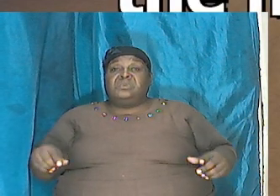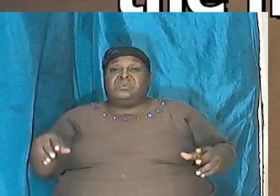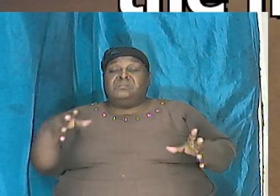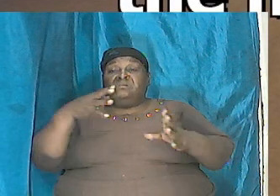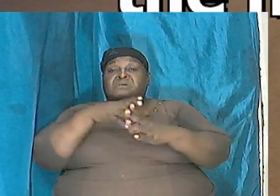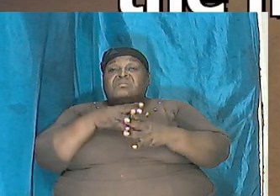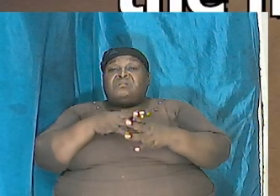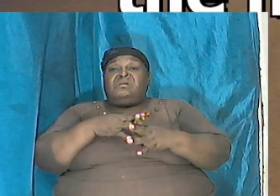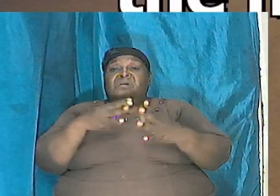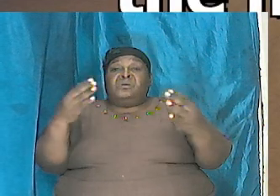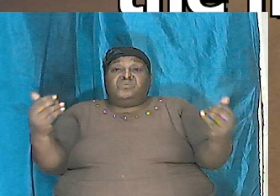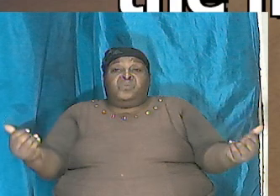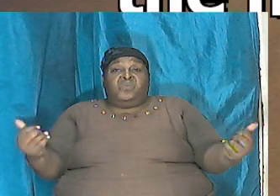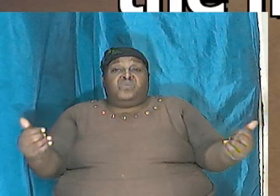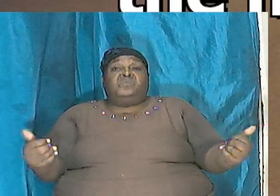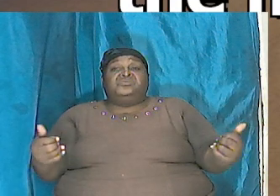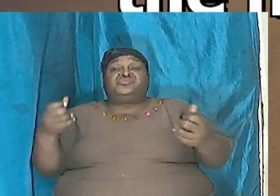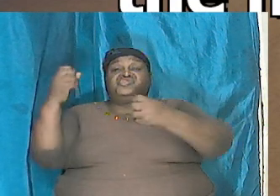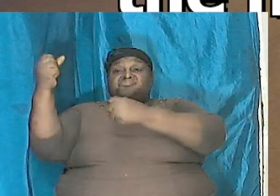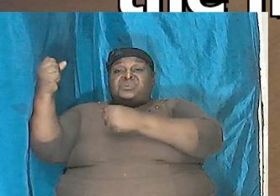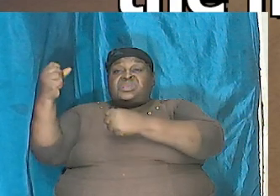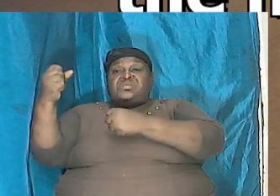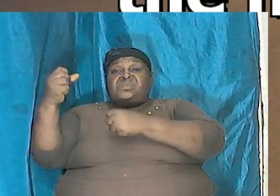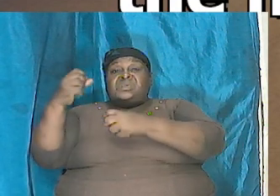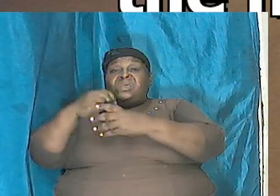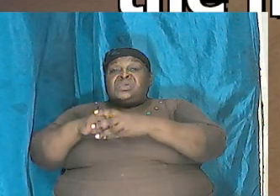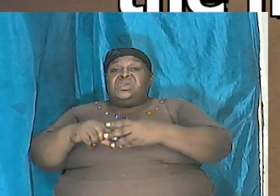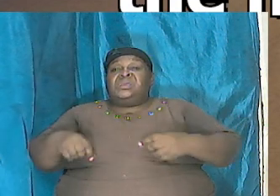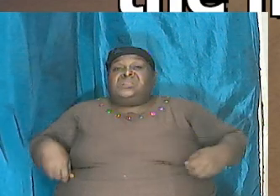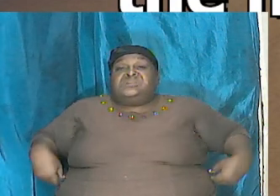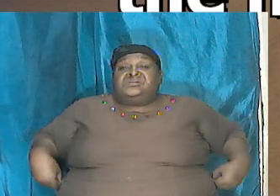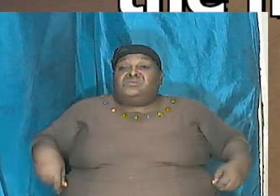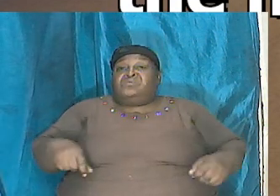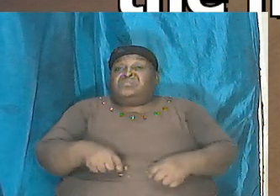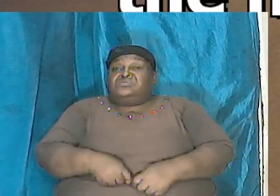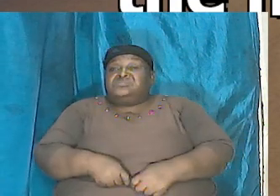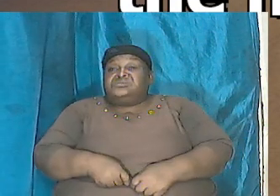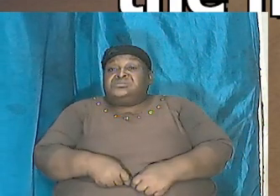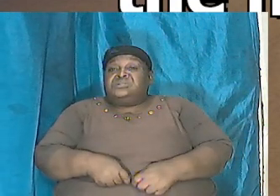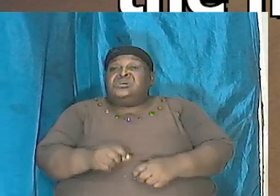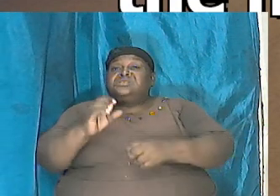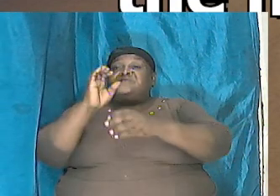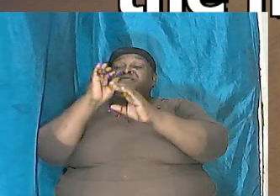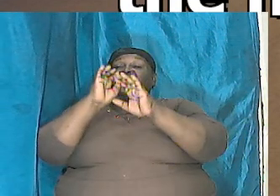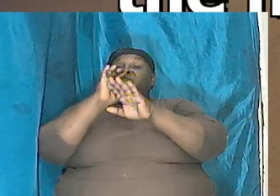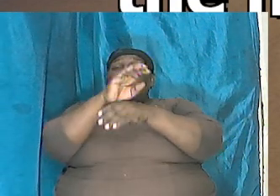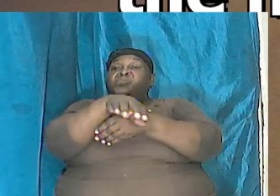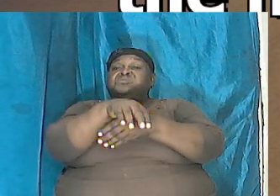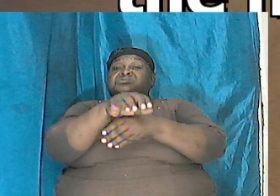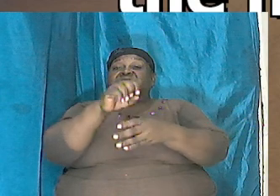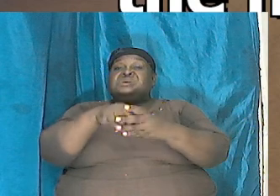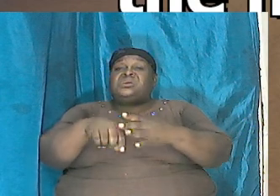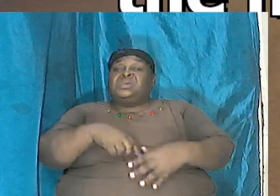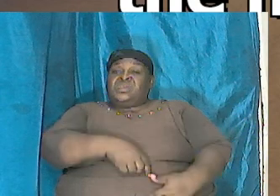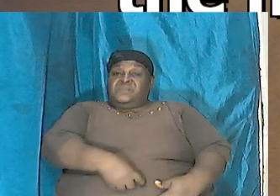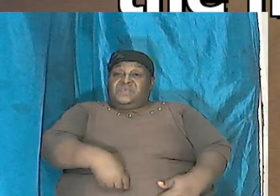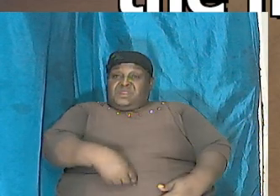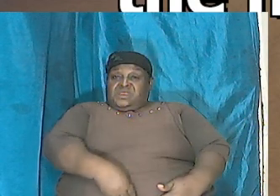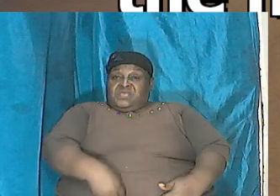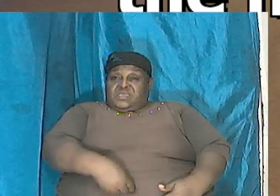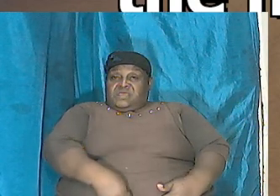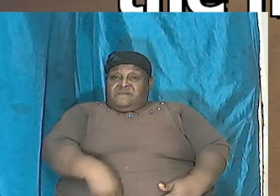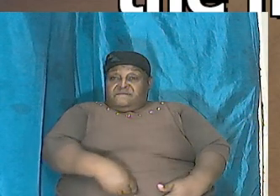is in his loins and his force is in the navel of